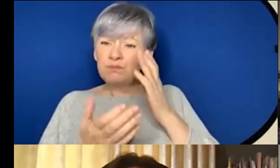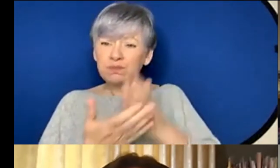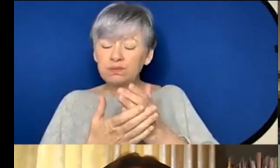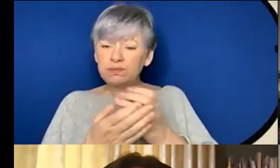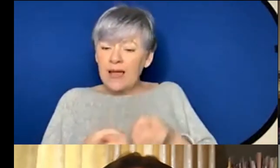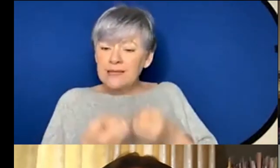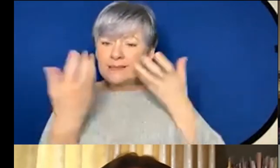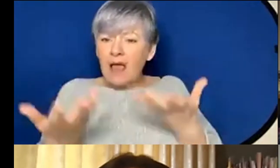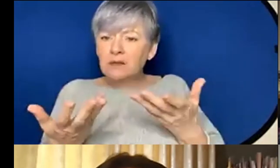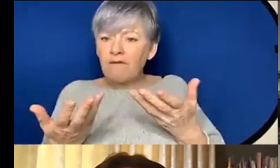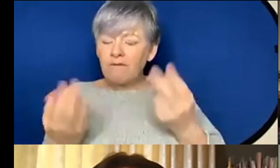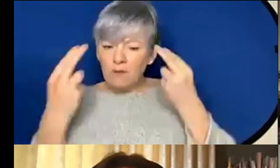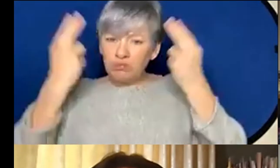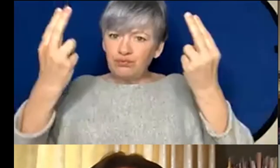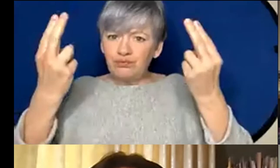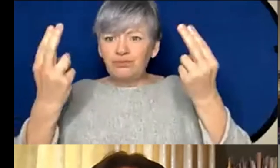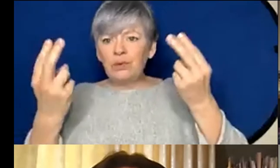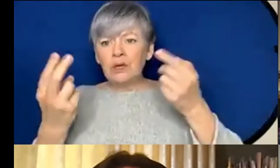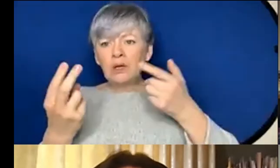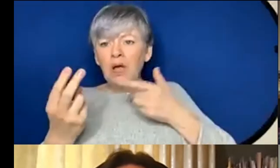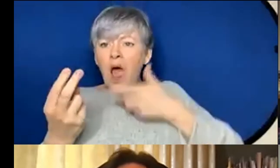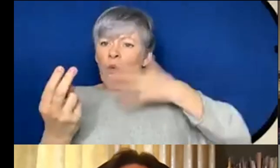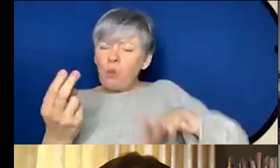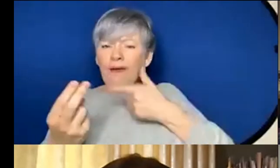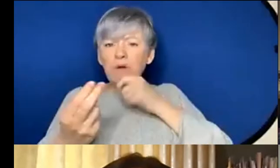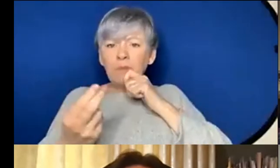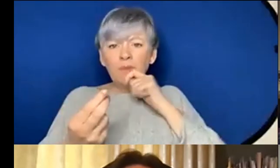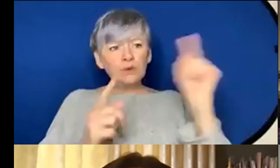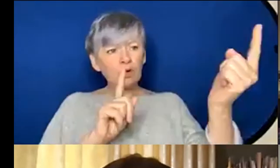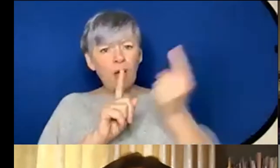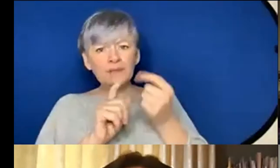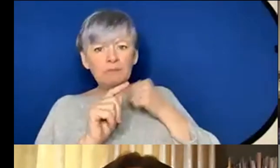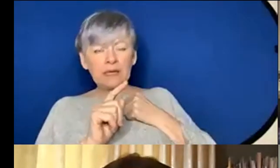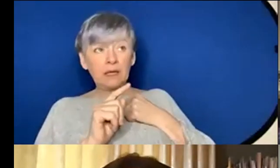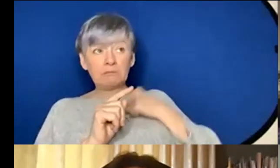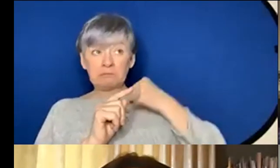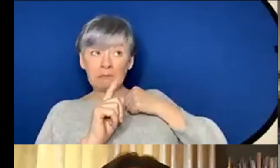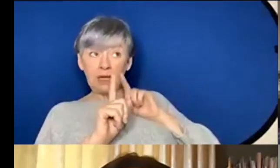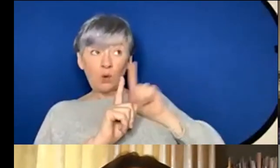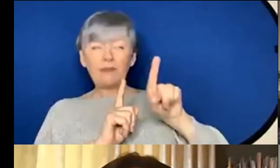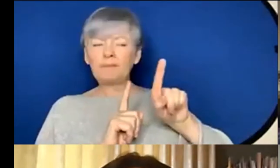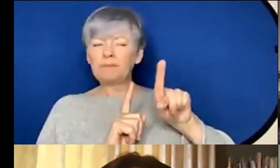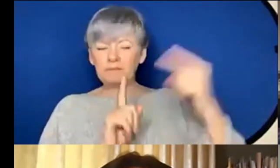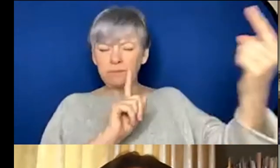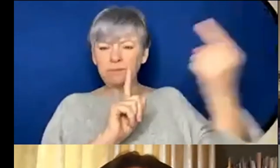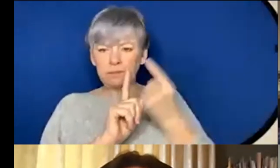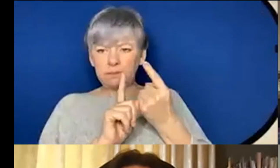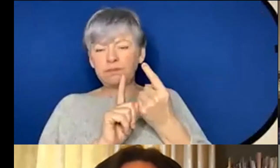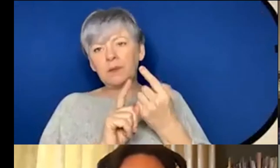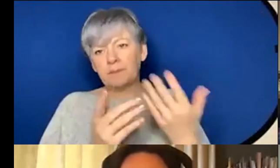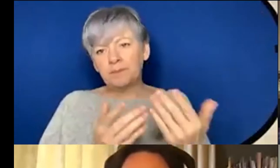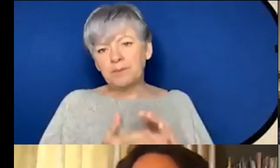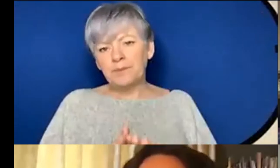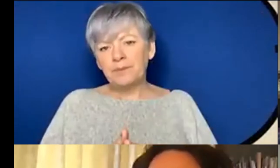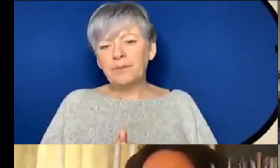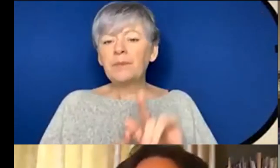mean I often wait for the person to come to me first before I come to them usually by default yeah